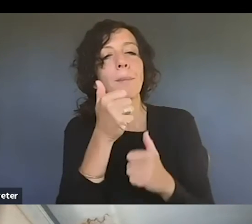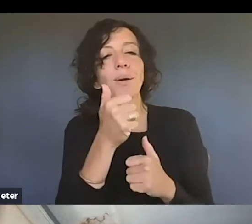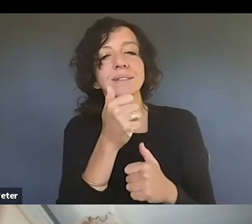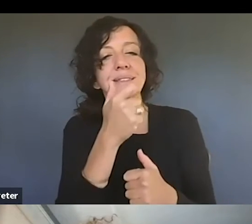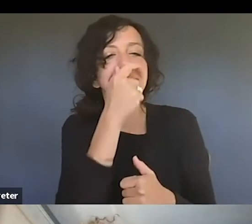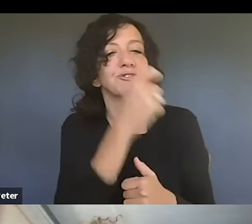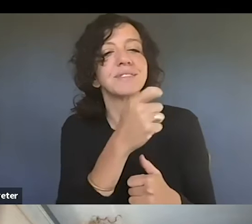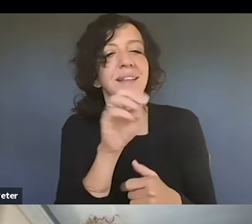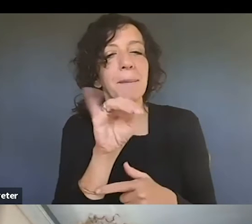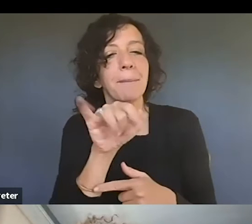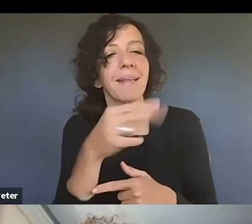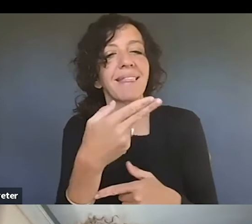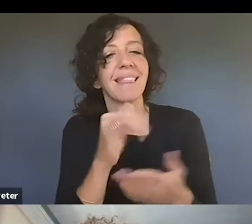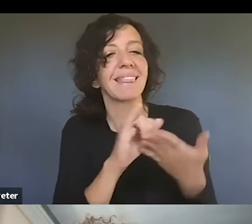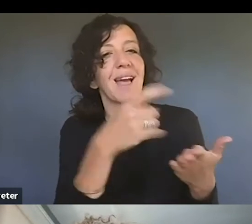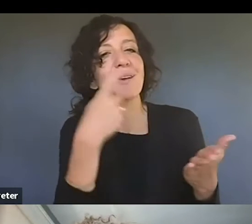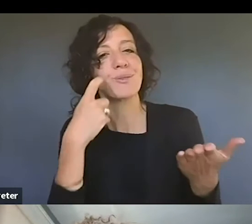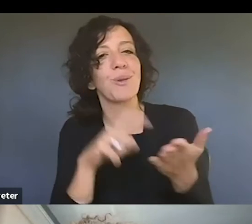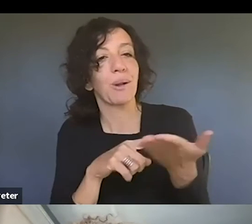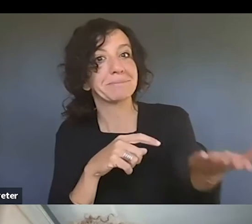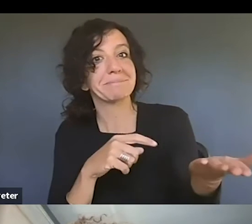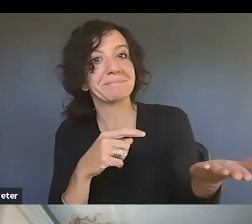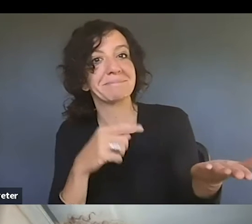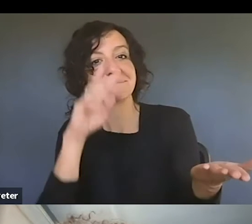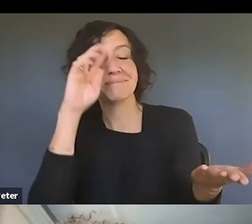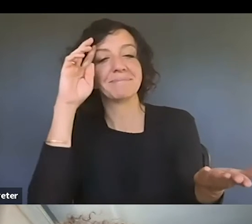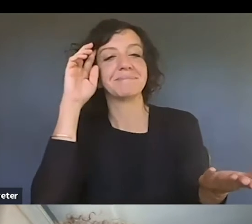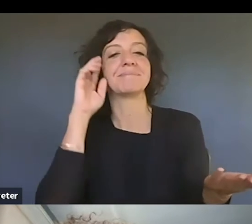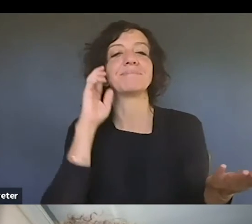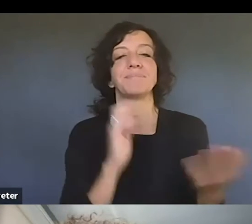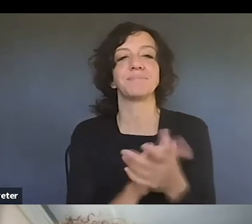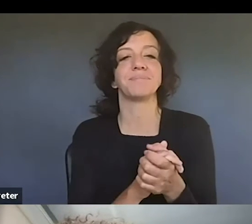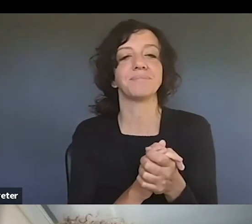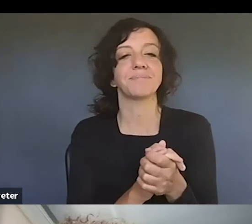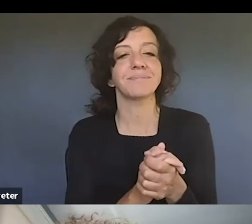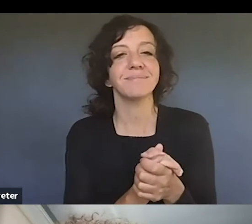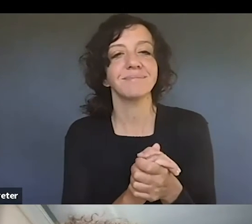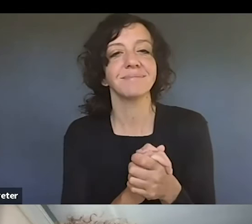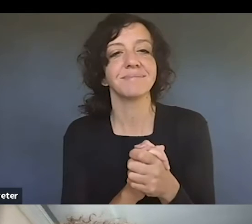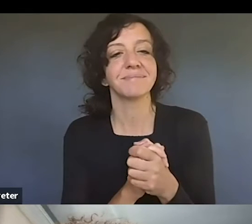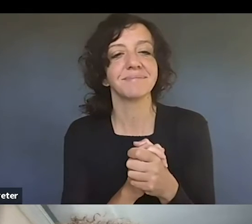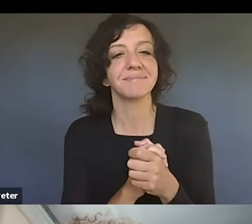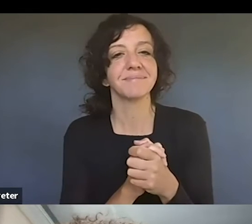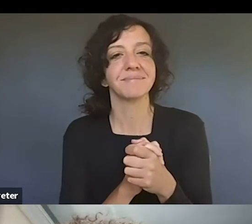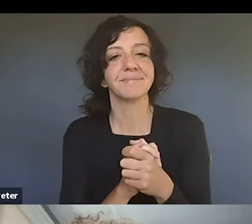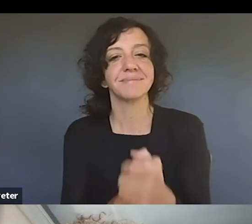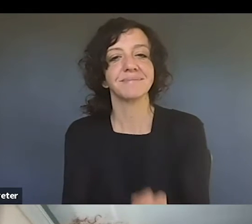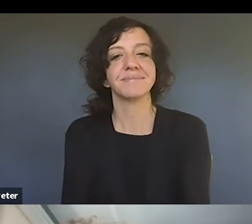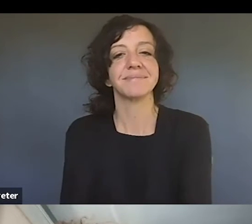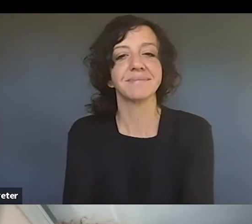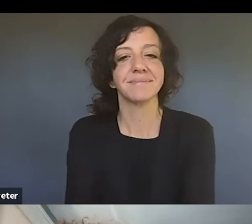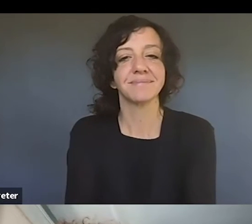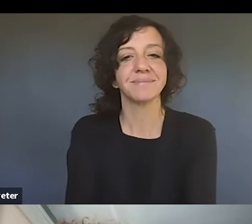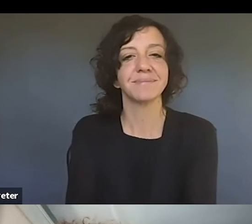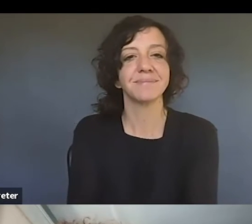interesting myths that you, that you guys have seen or wanted to dispel over at the Copyright Office? Oh gosh,